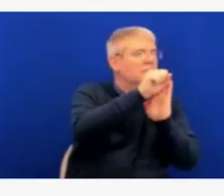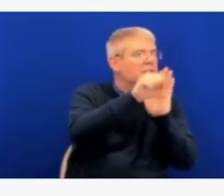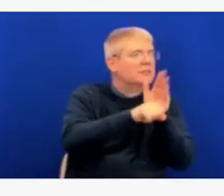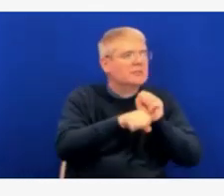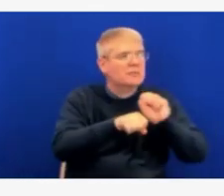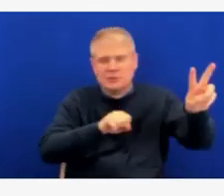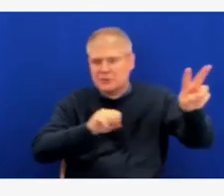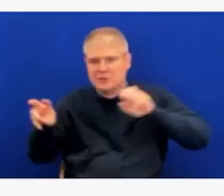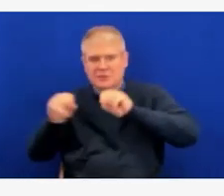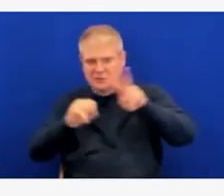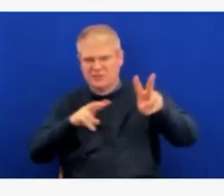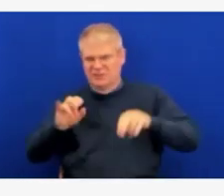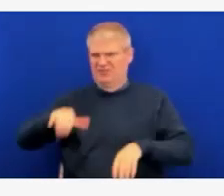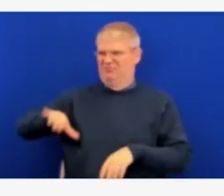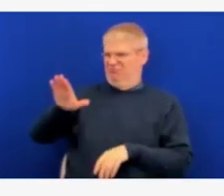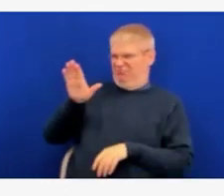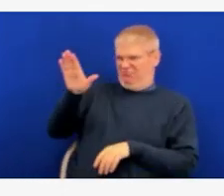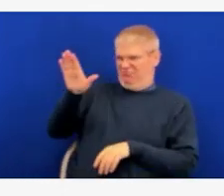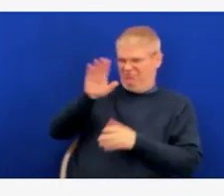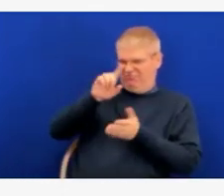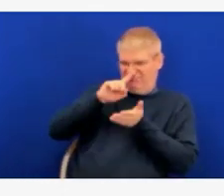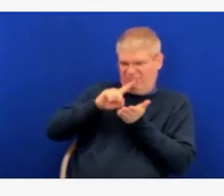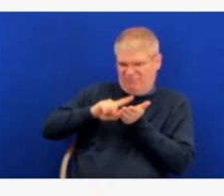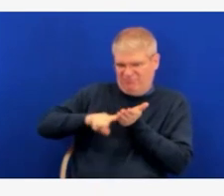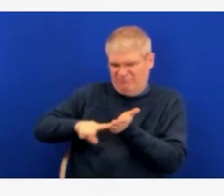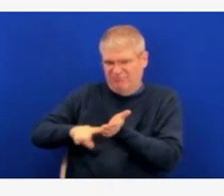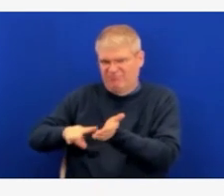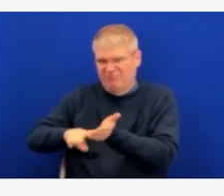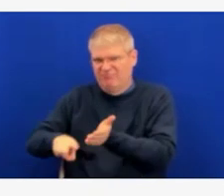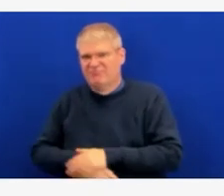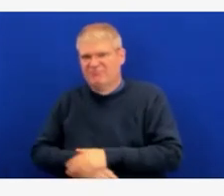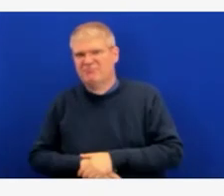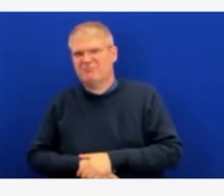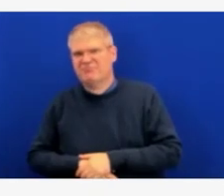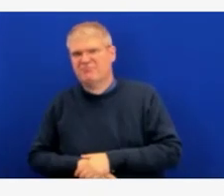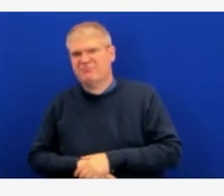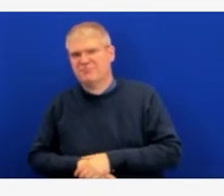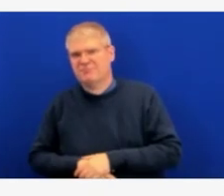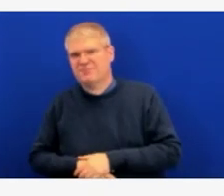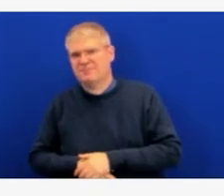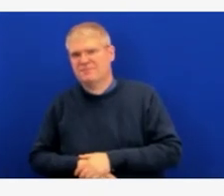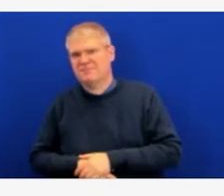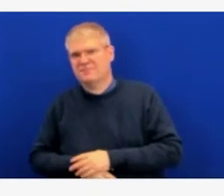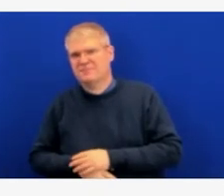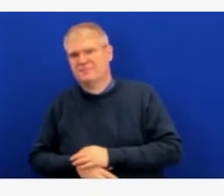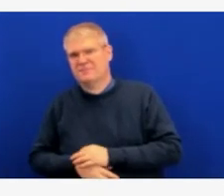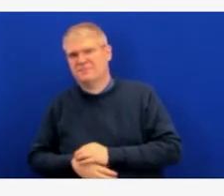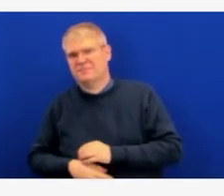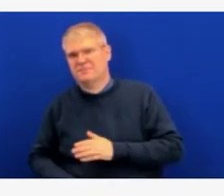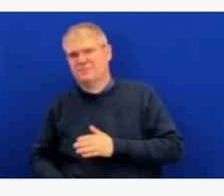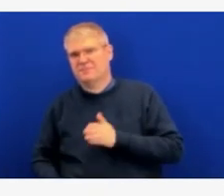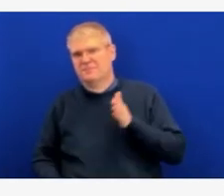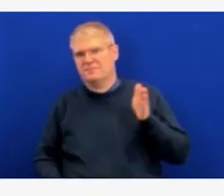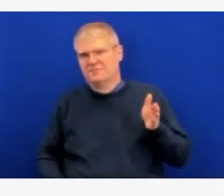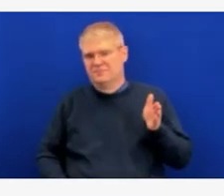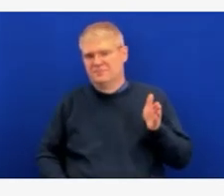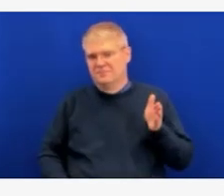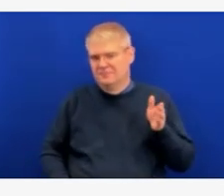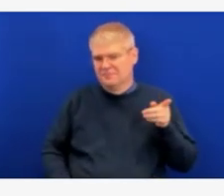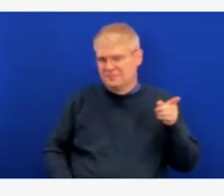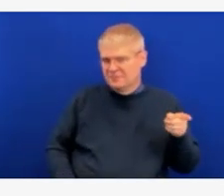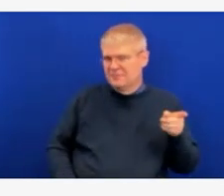I think that is certainly a question that we can provide information to offline office call.